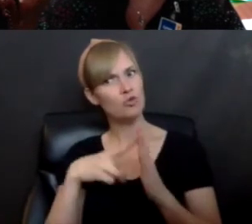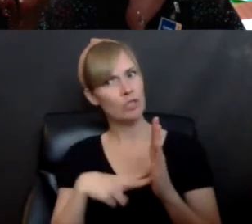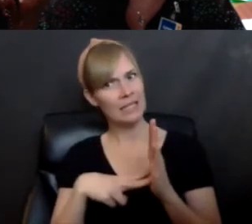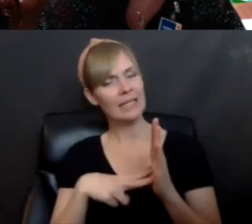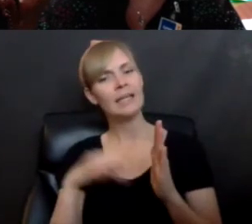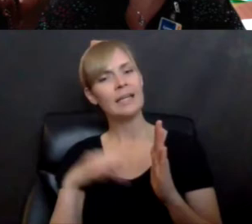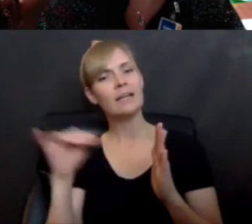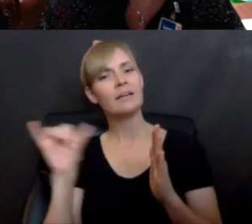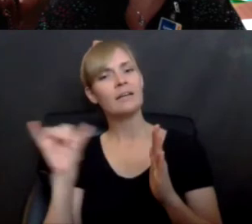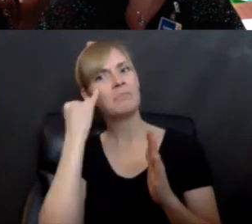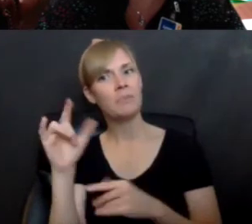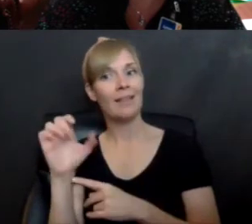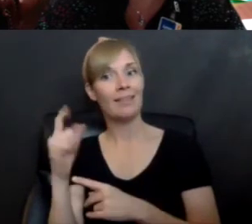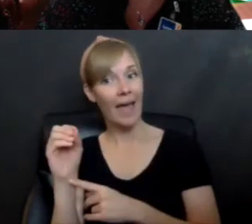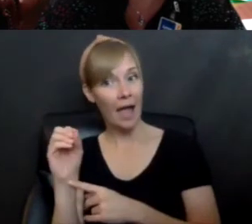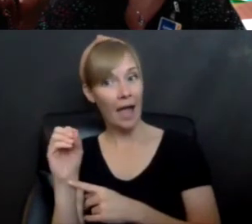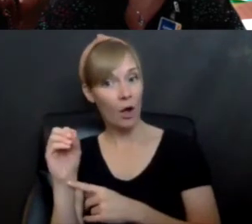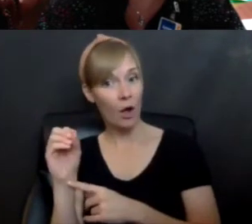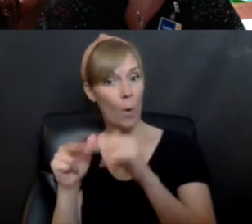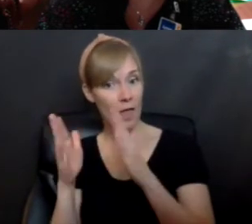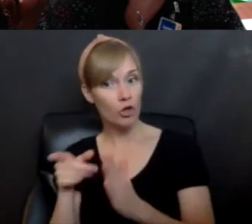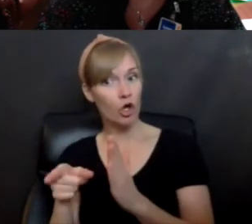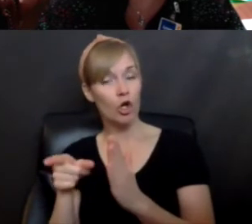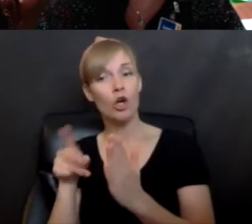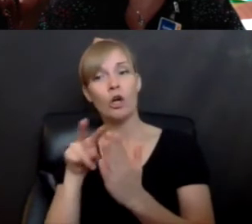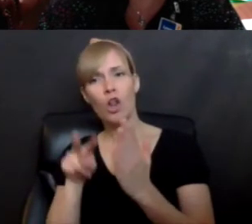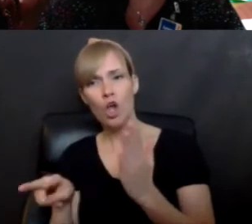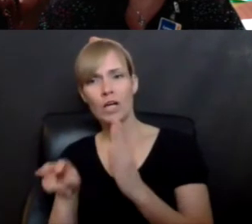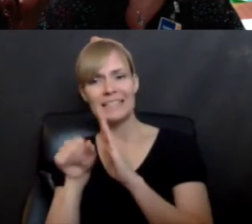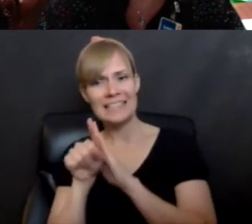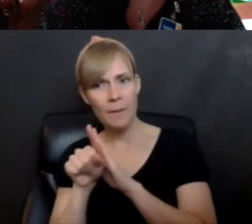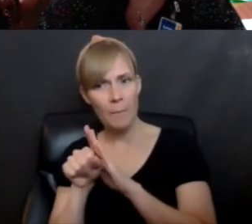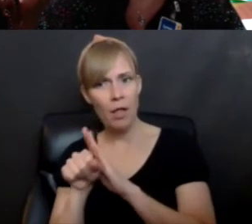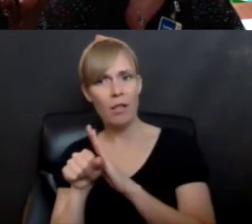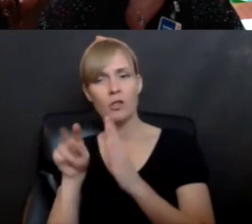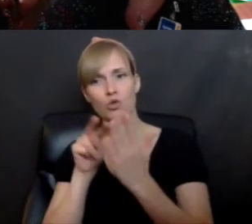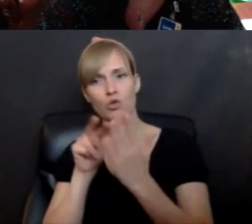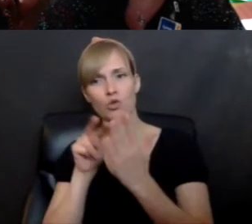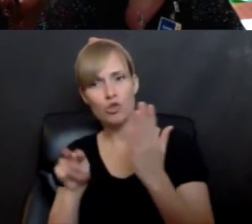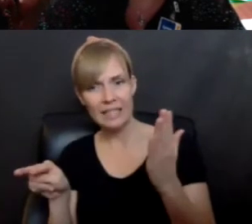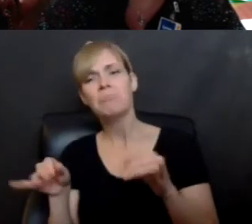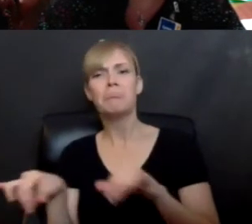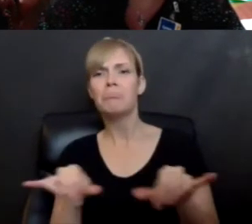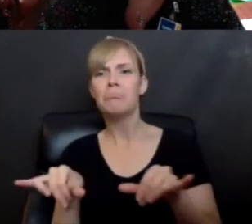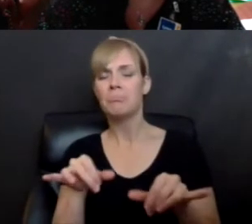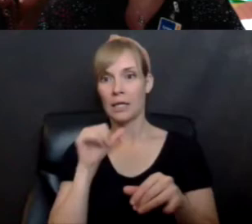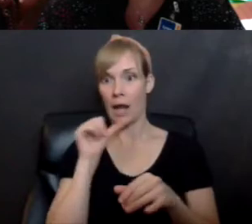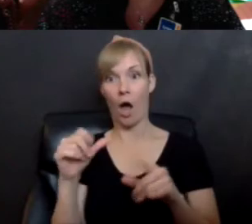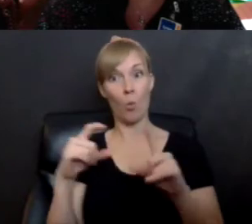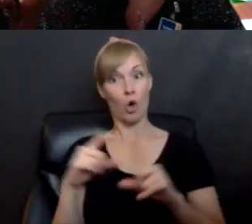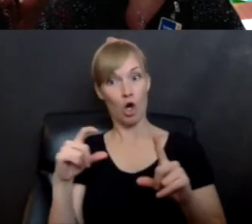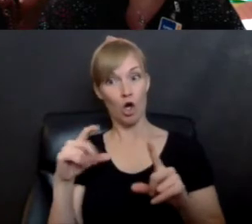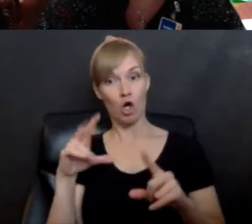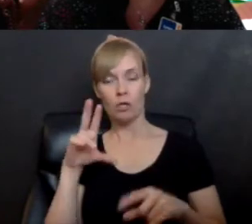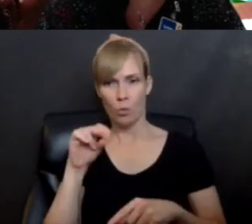builder looks at symbols and reads and all of those things are reading skills. They're all